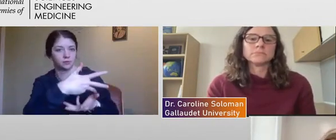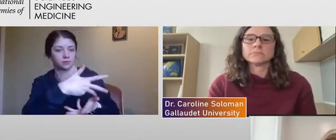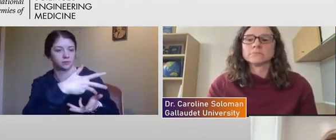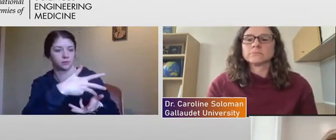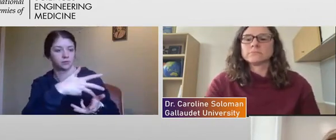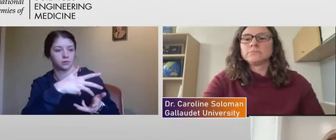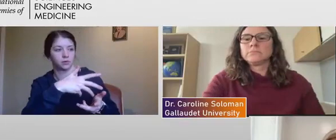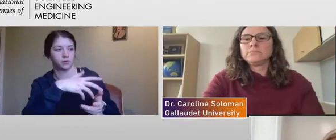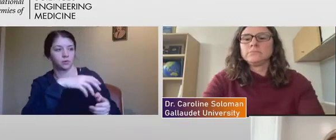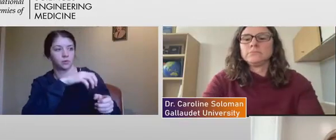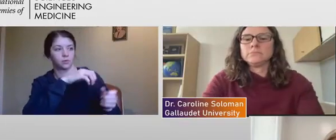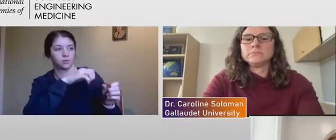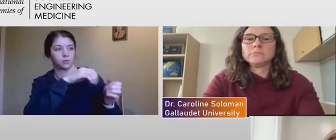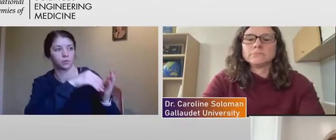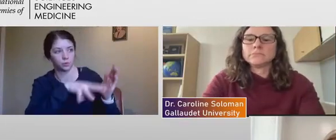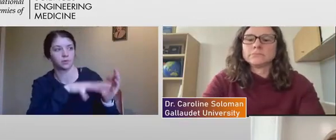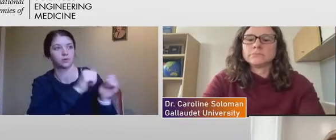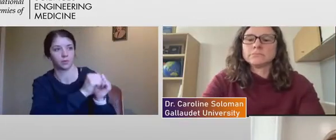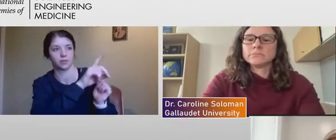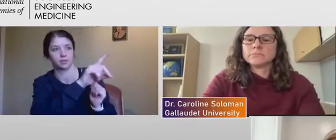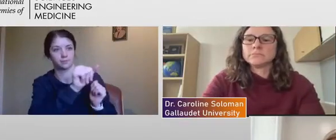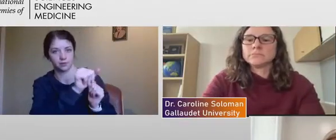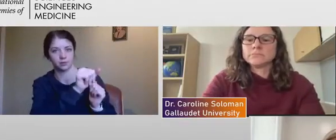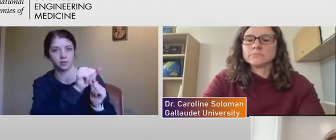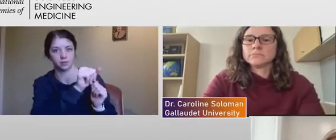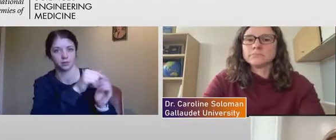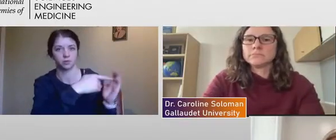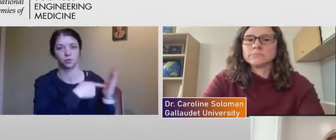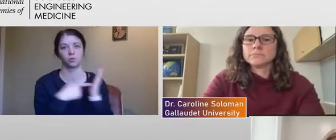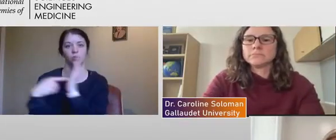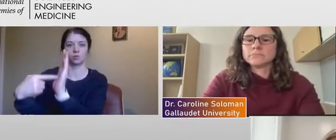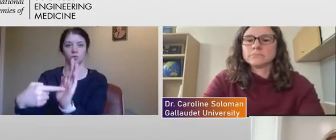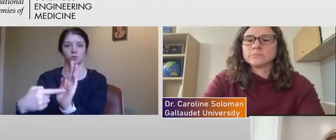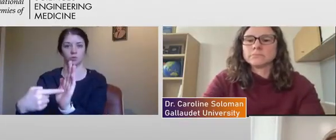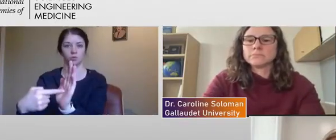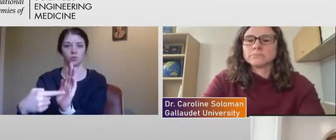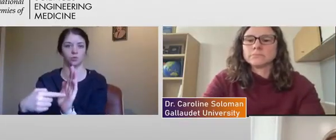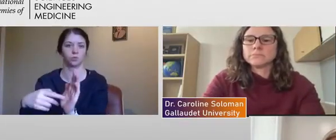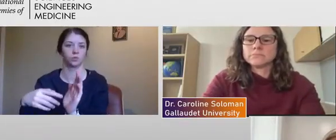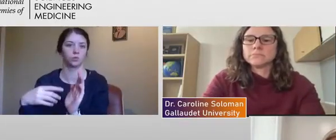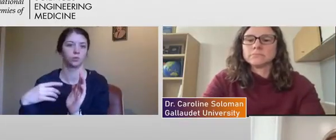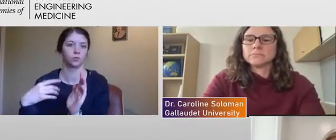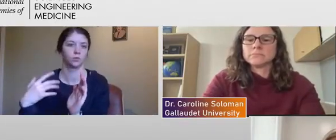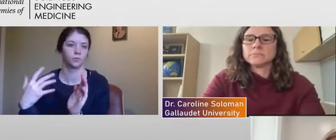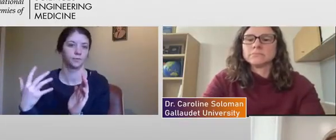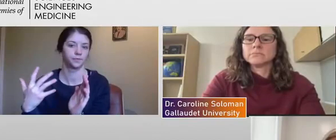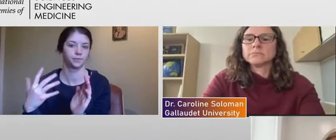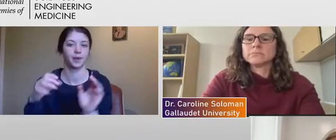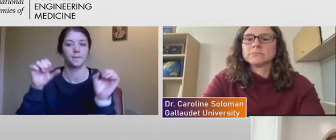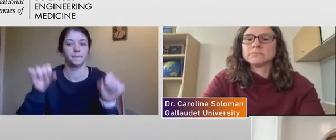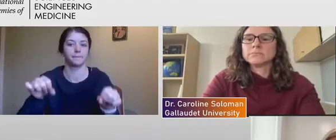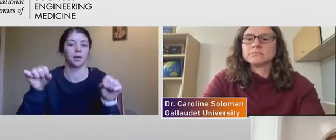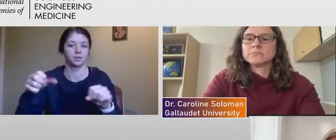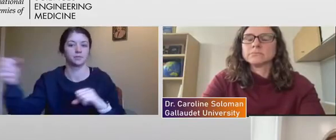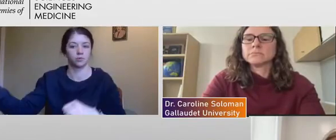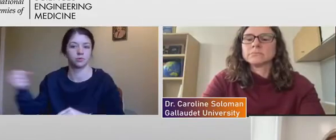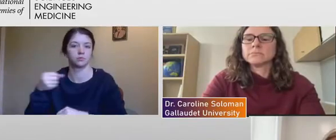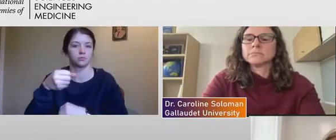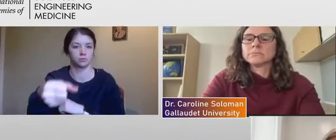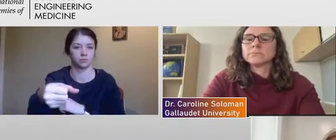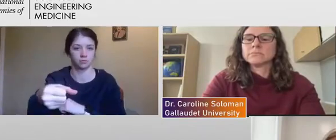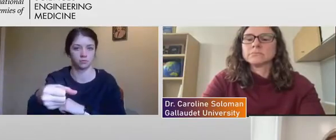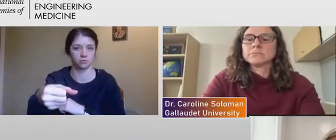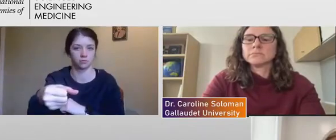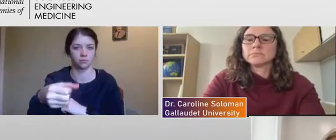disabilities to show, uh, opportunity, well, uh, potential placement. And then,